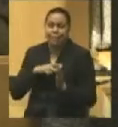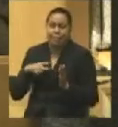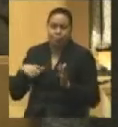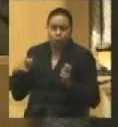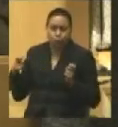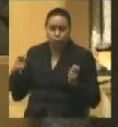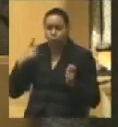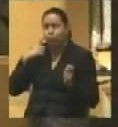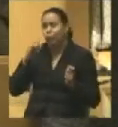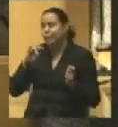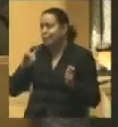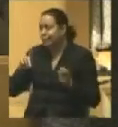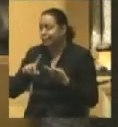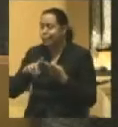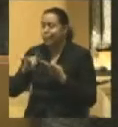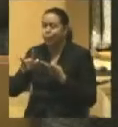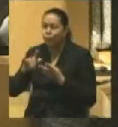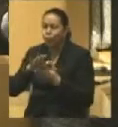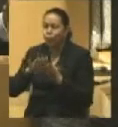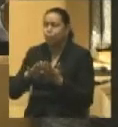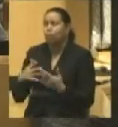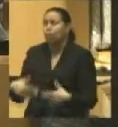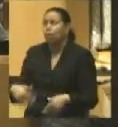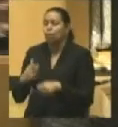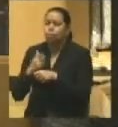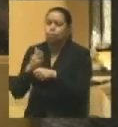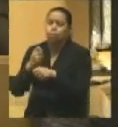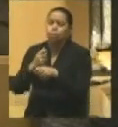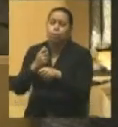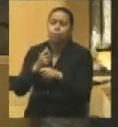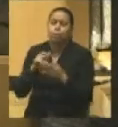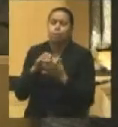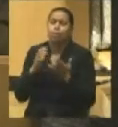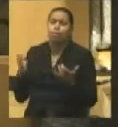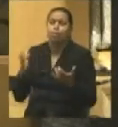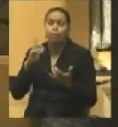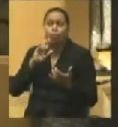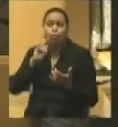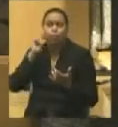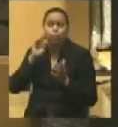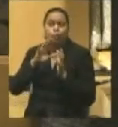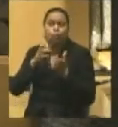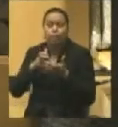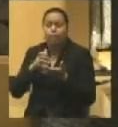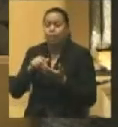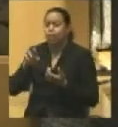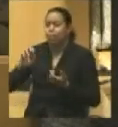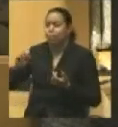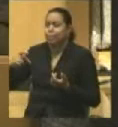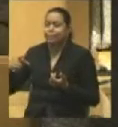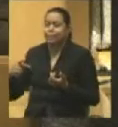Indiana and Illinois. And, this was an amazing feat for a political party that the Republicans